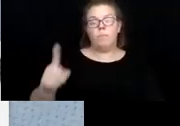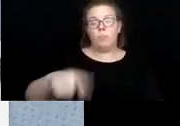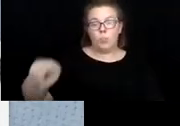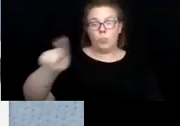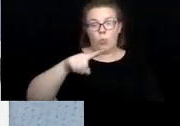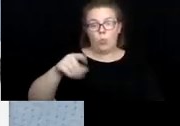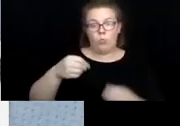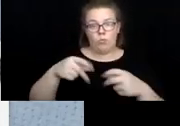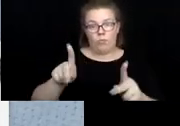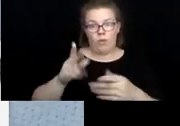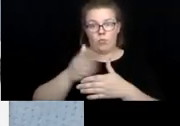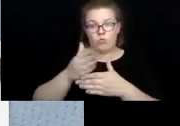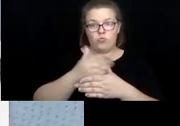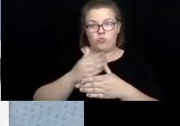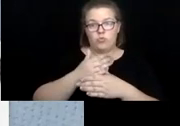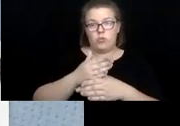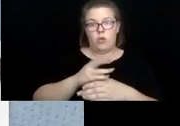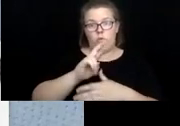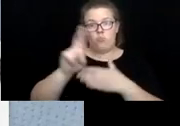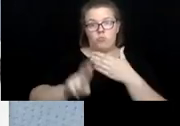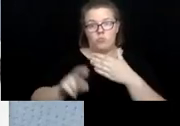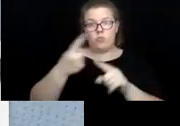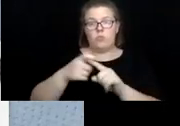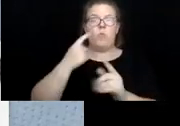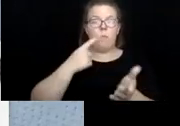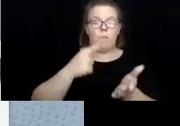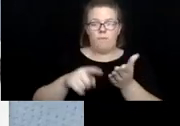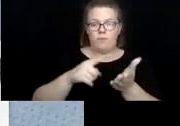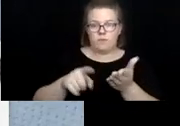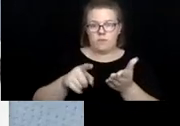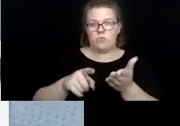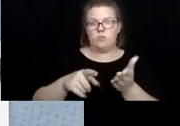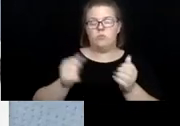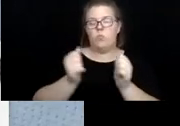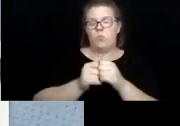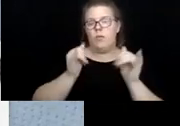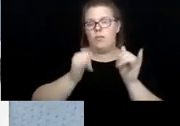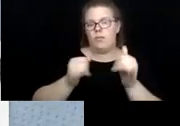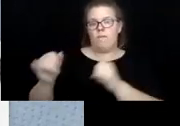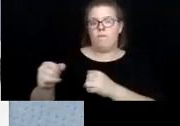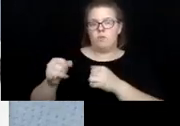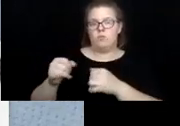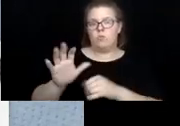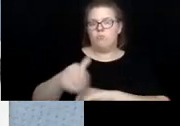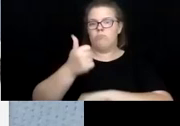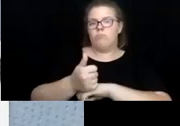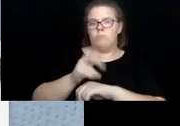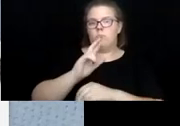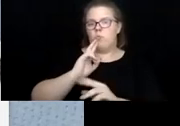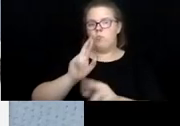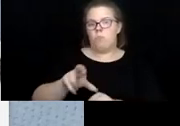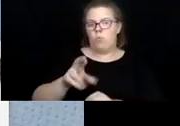to share results from an investigation with the individual who made the report or phone call?